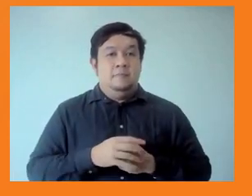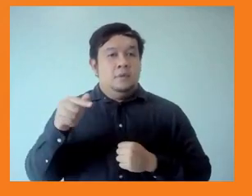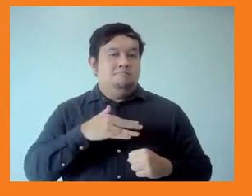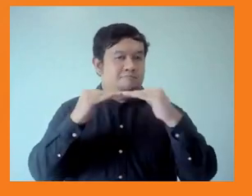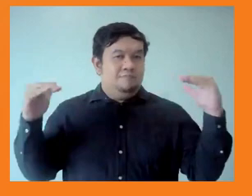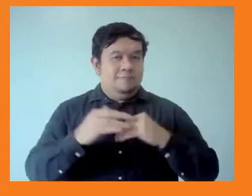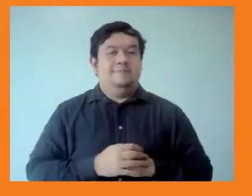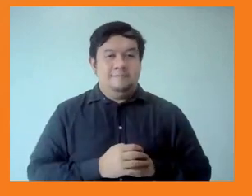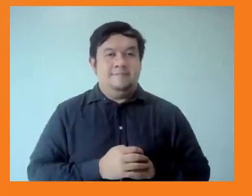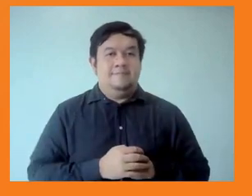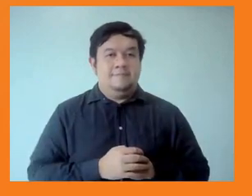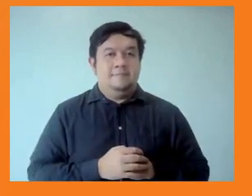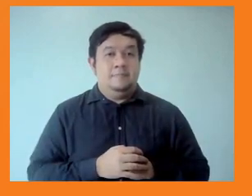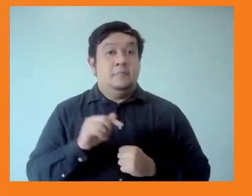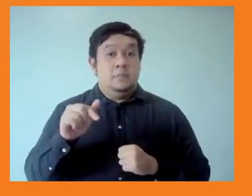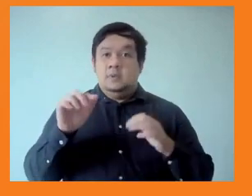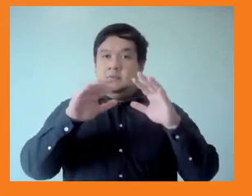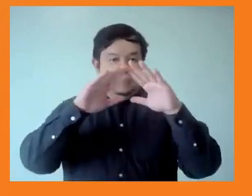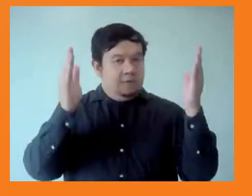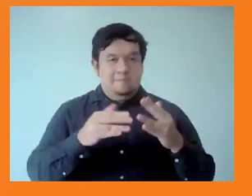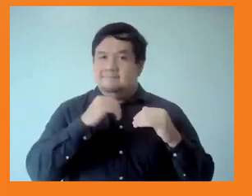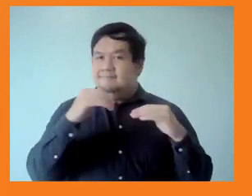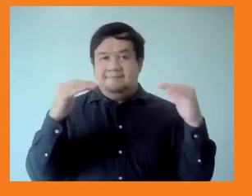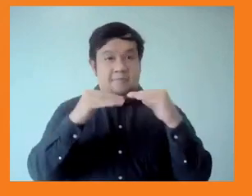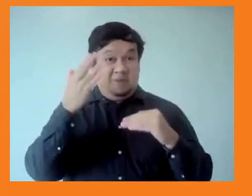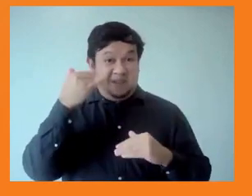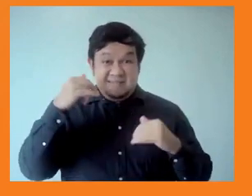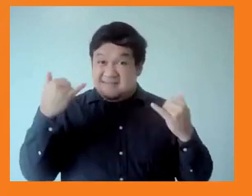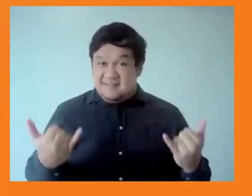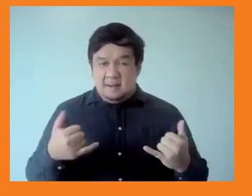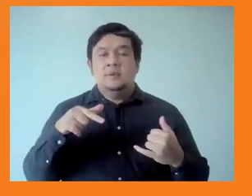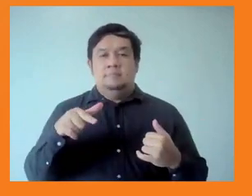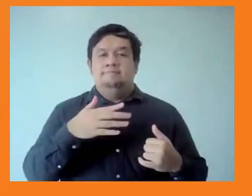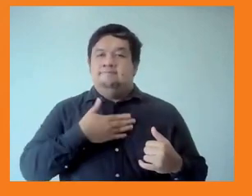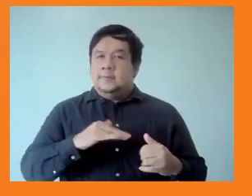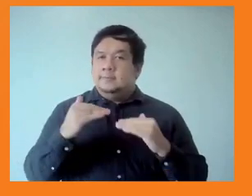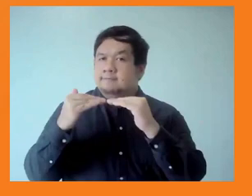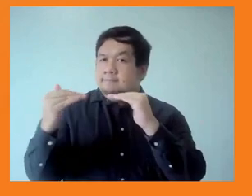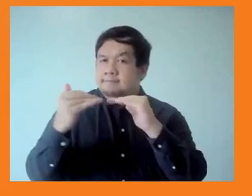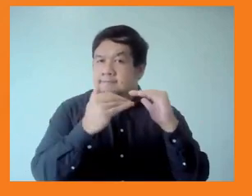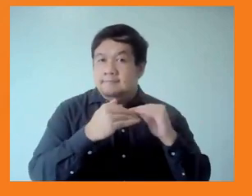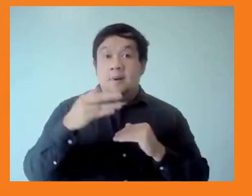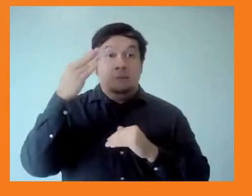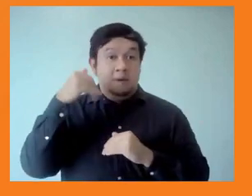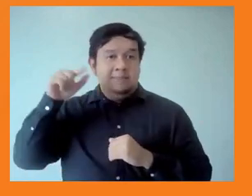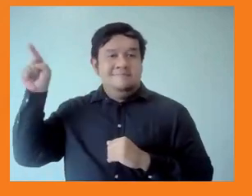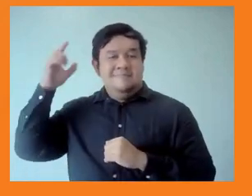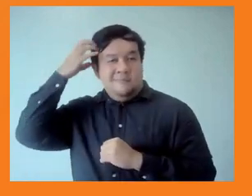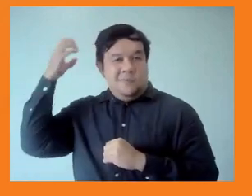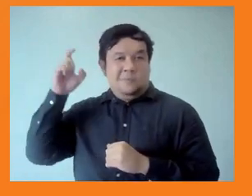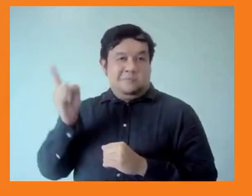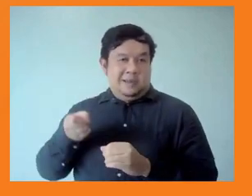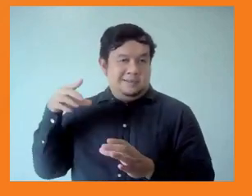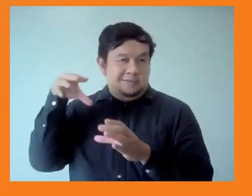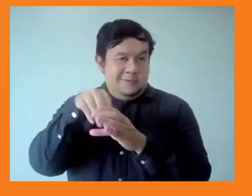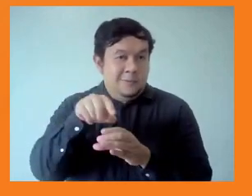even more unequal now. Unless urgent action is taken by governments and the international community, the profound increase in inequality